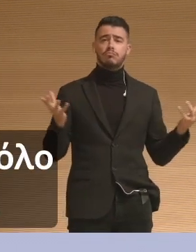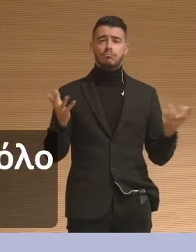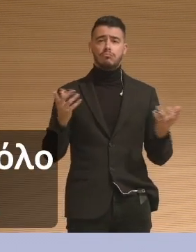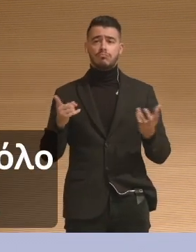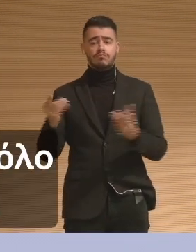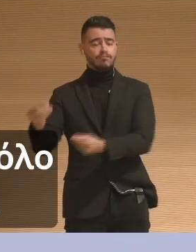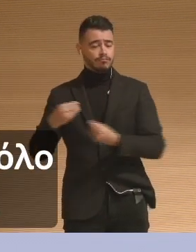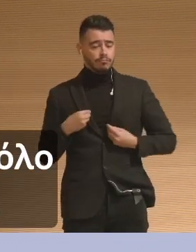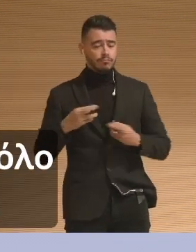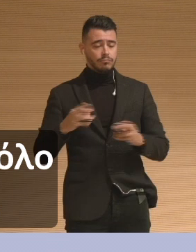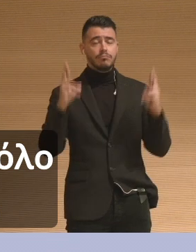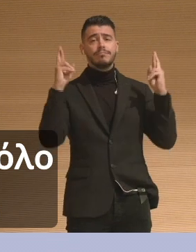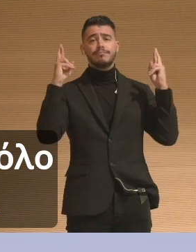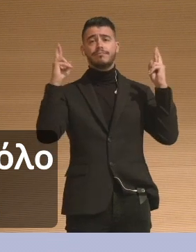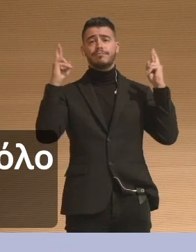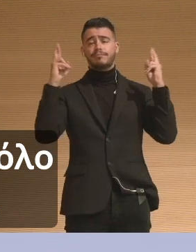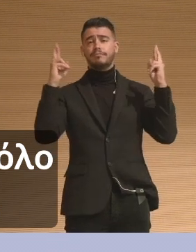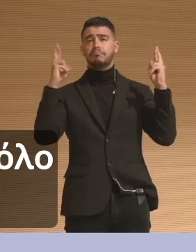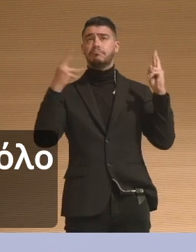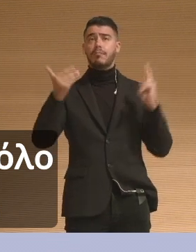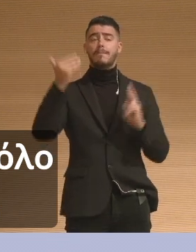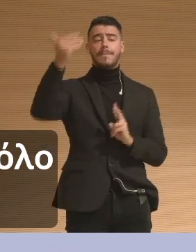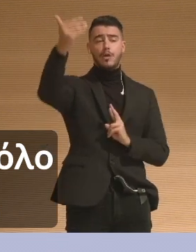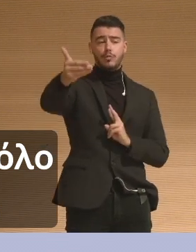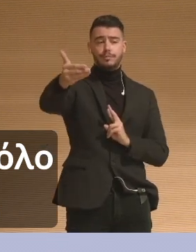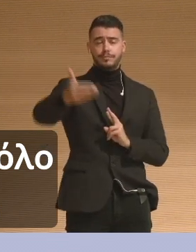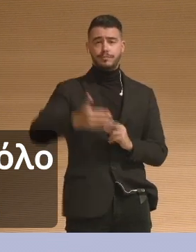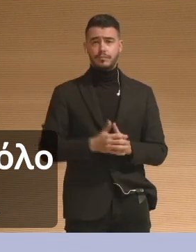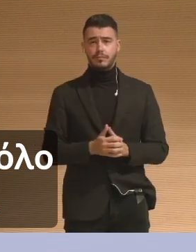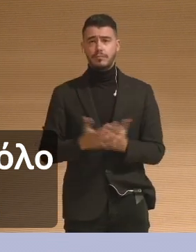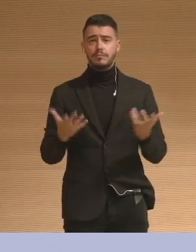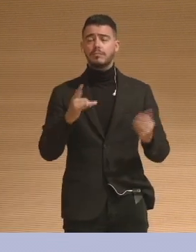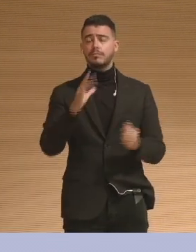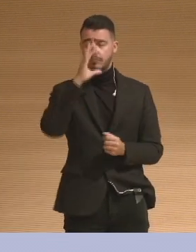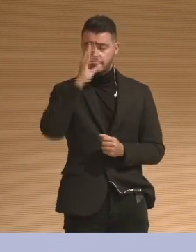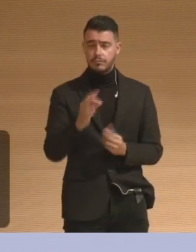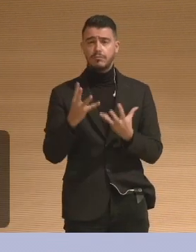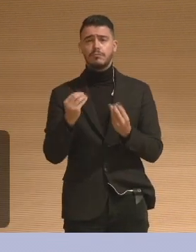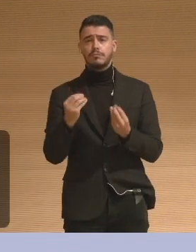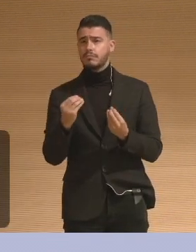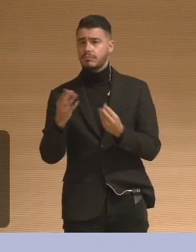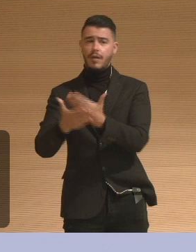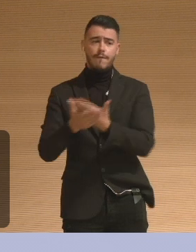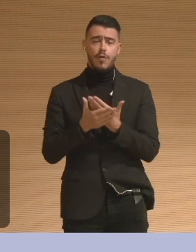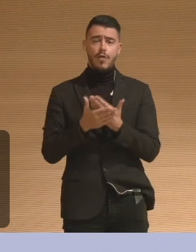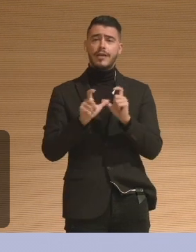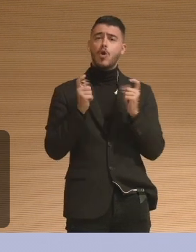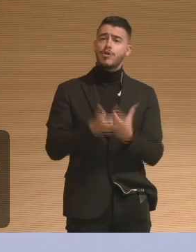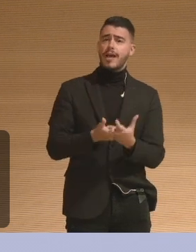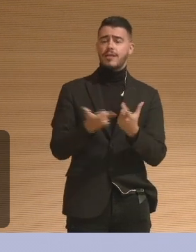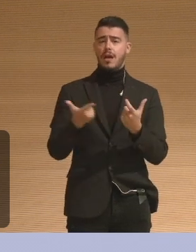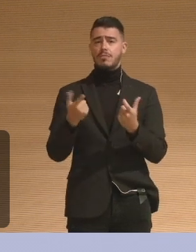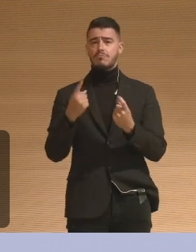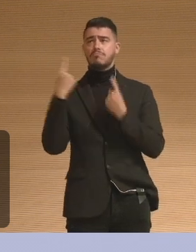encounters are very instrumental in our connection with family and with society. Okay. So what are these